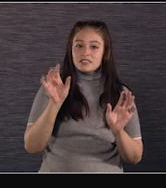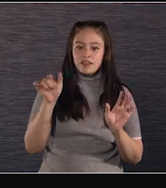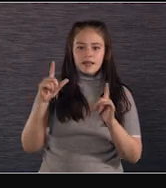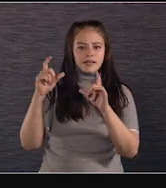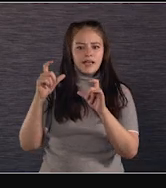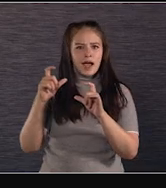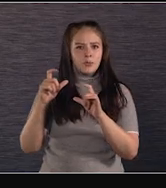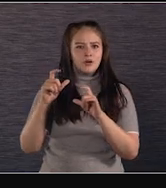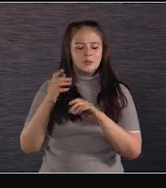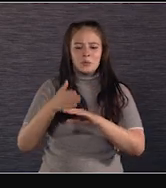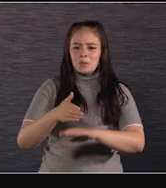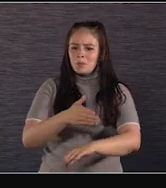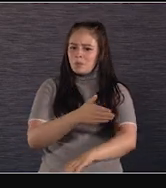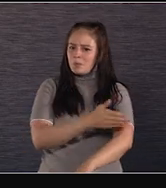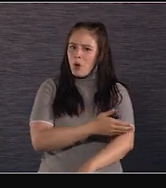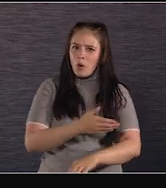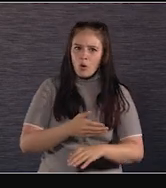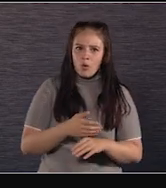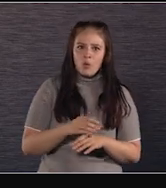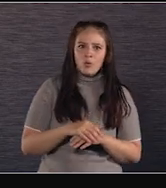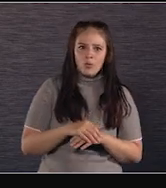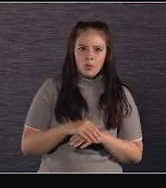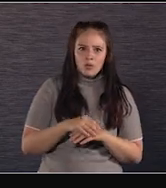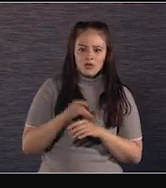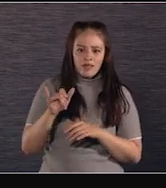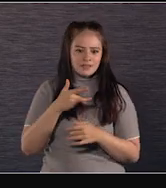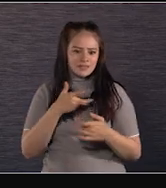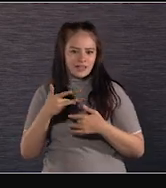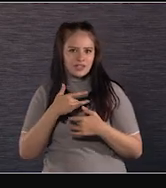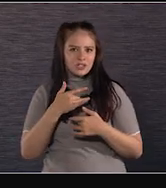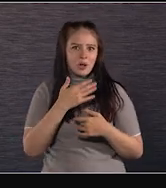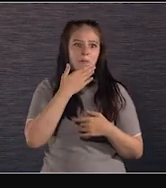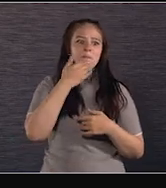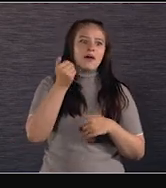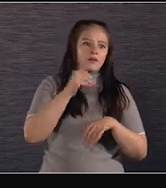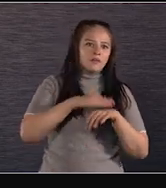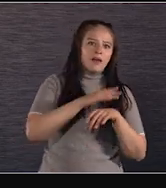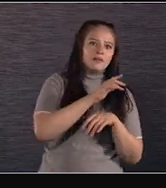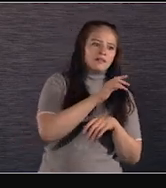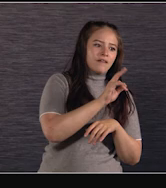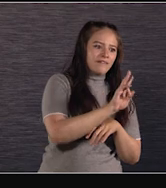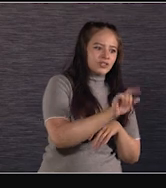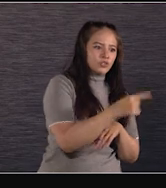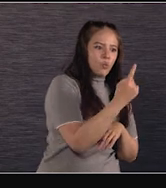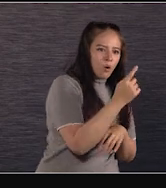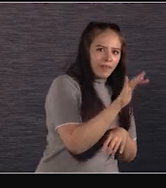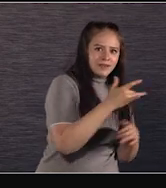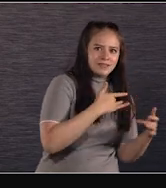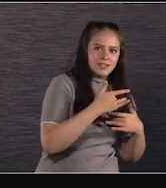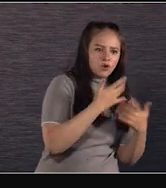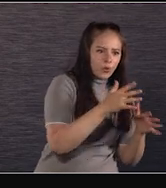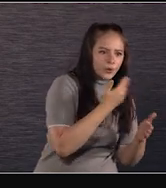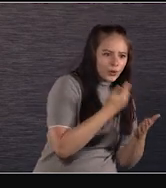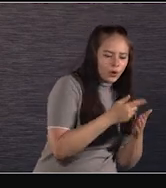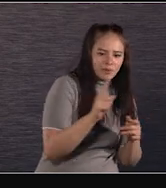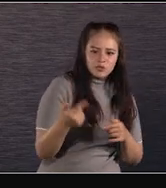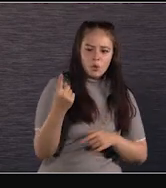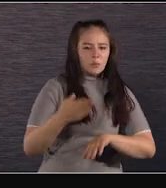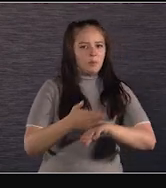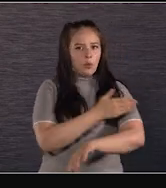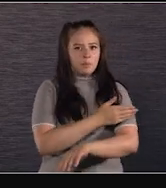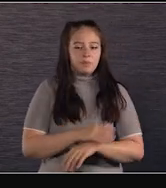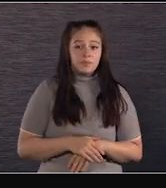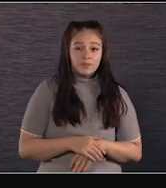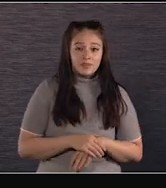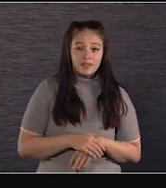superior to the previous sensor. Which people have been very excited about already. The huge battle scene in Season 7 in Game of Thrones, we